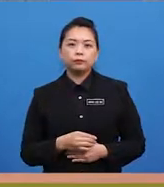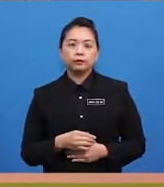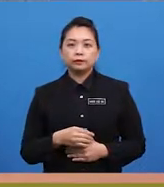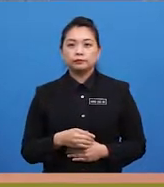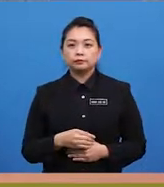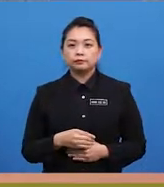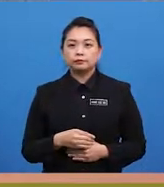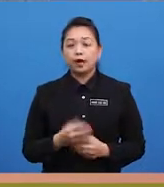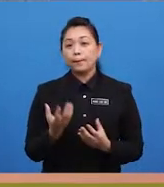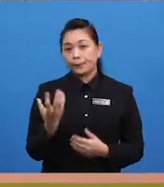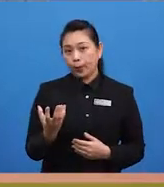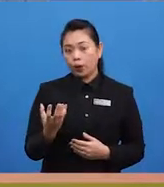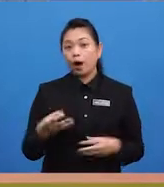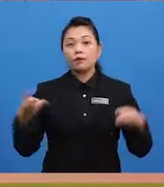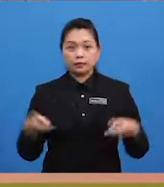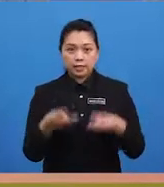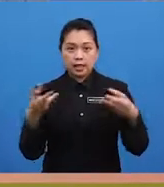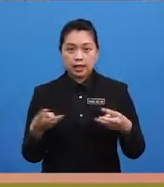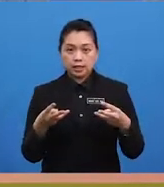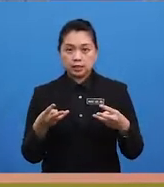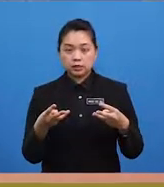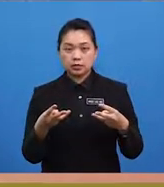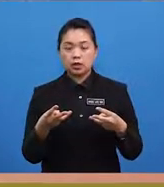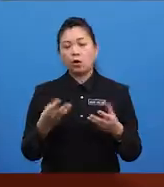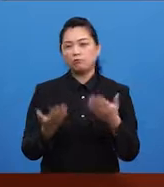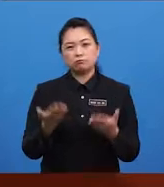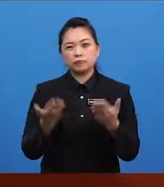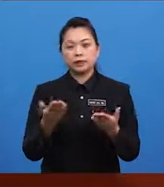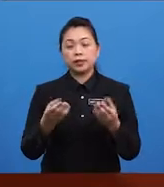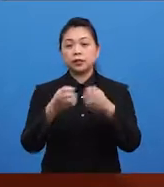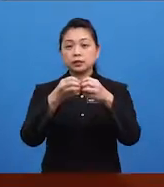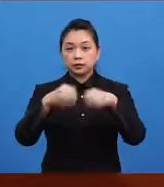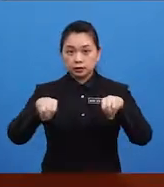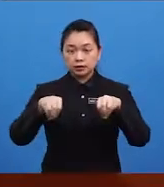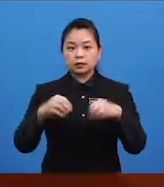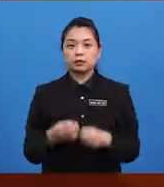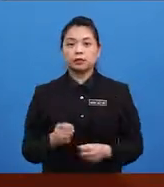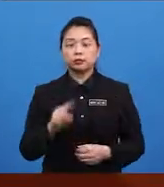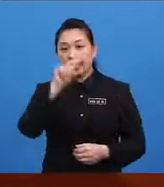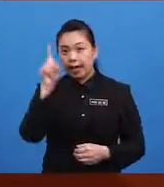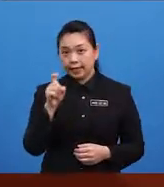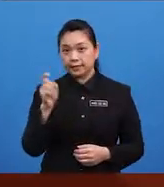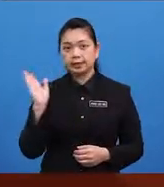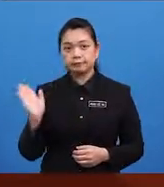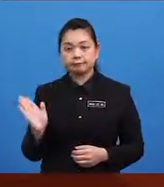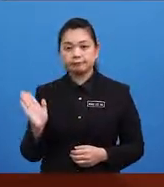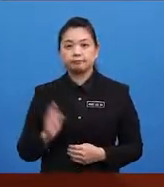a bowl of salad, or an omelette maybe, you could ask like this.